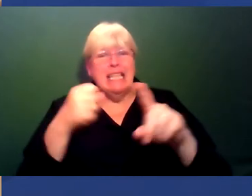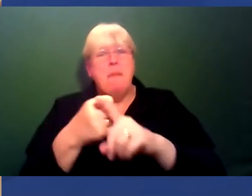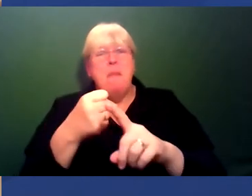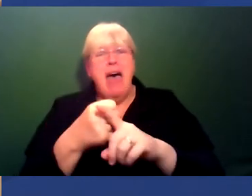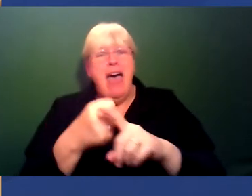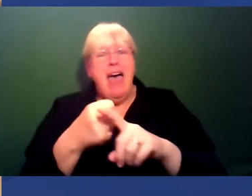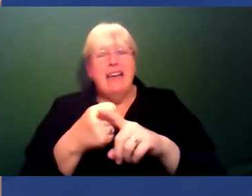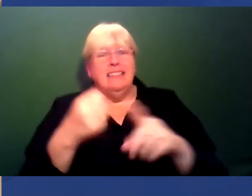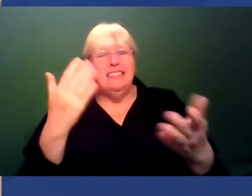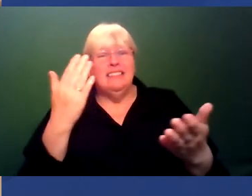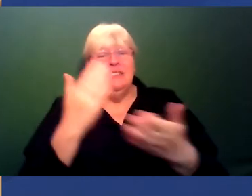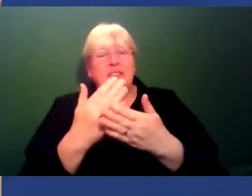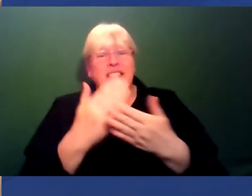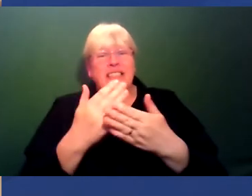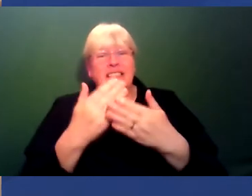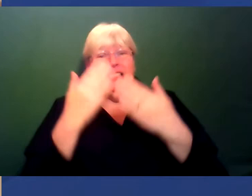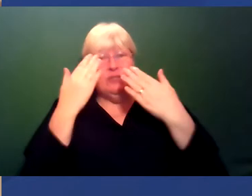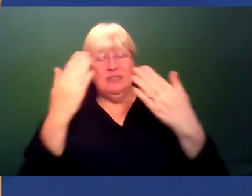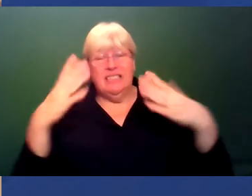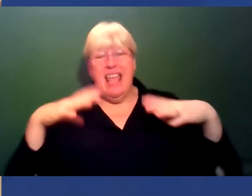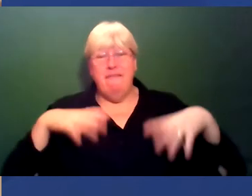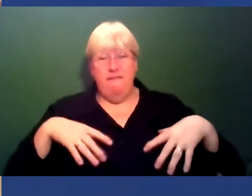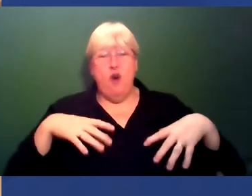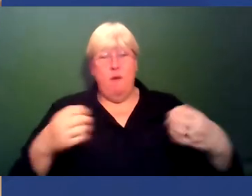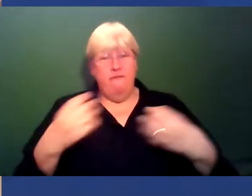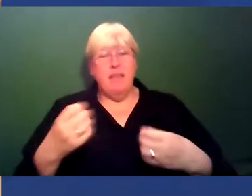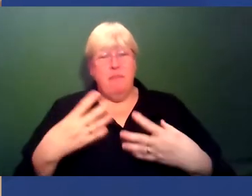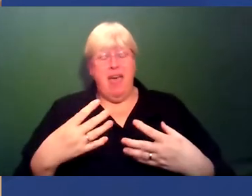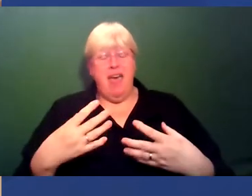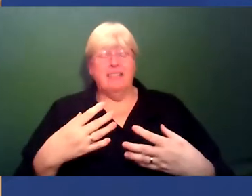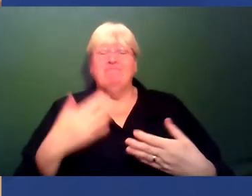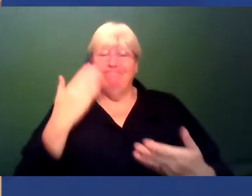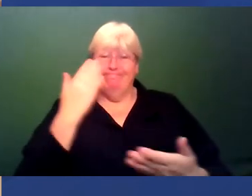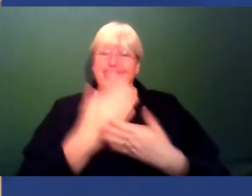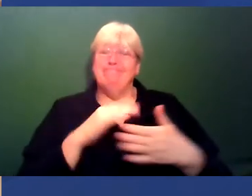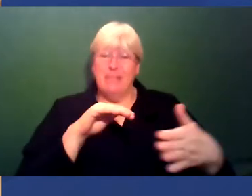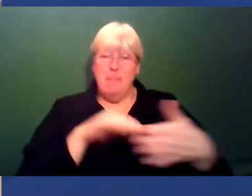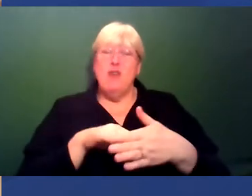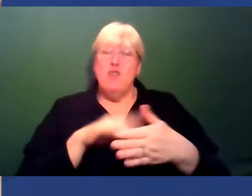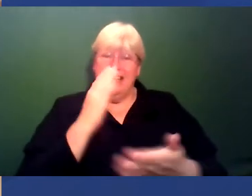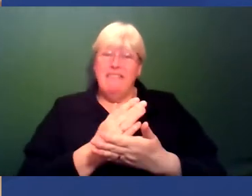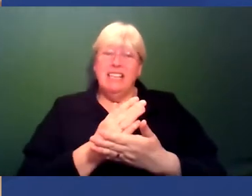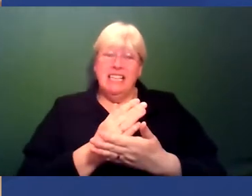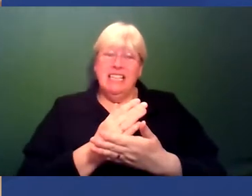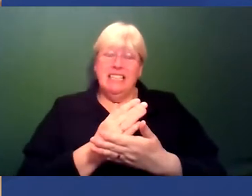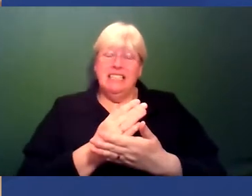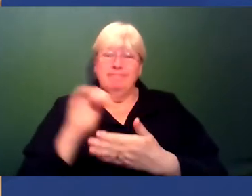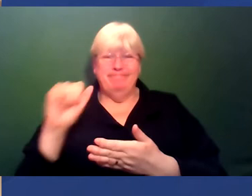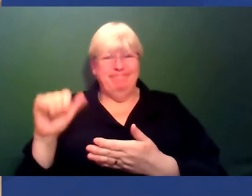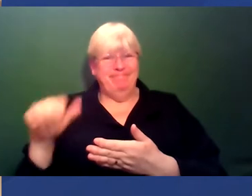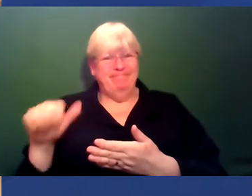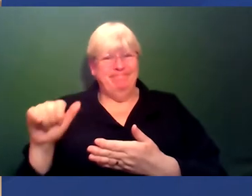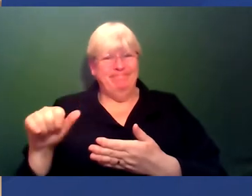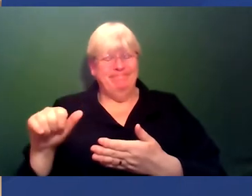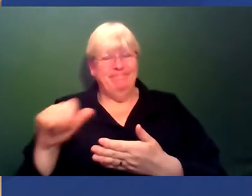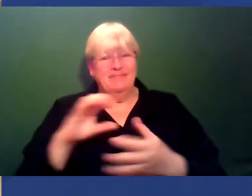fair assumption, given the informal feedback from applicants, is that they see it as a barrier. So, yeah, absolutely. Anything where you